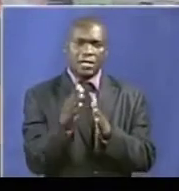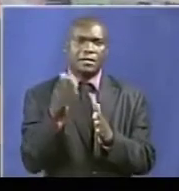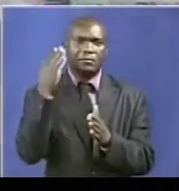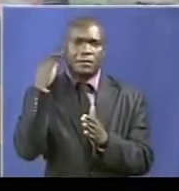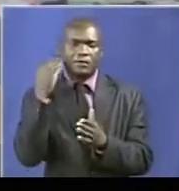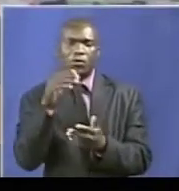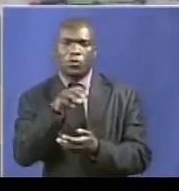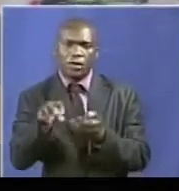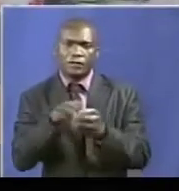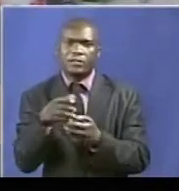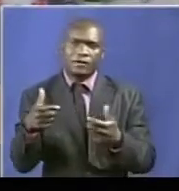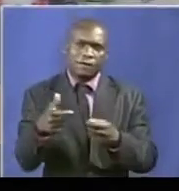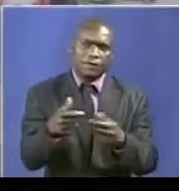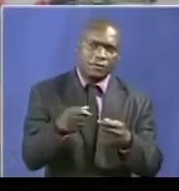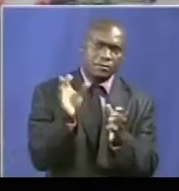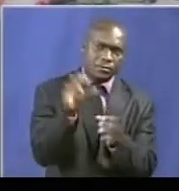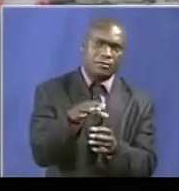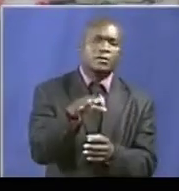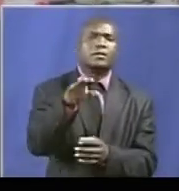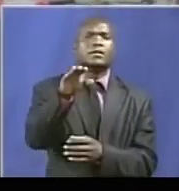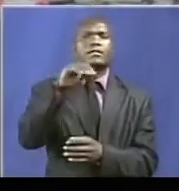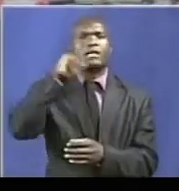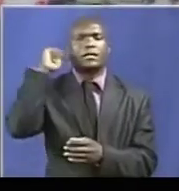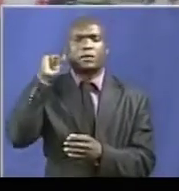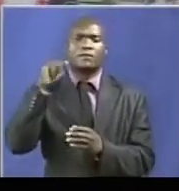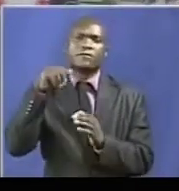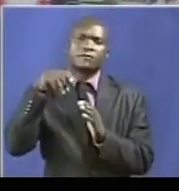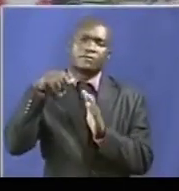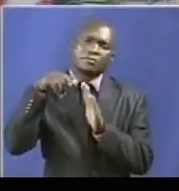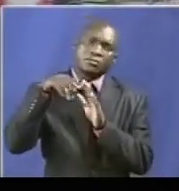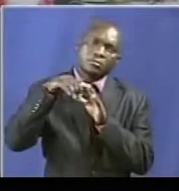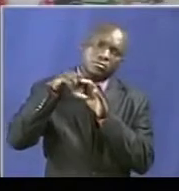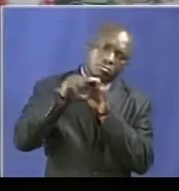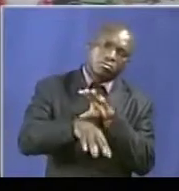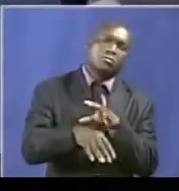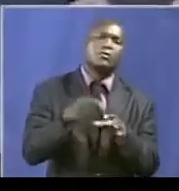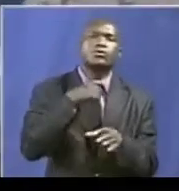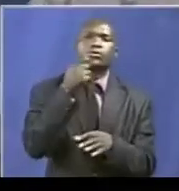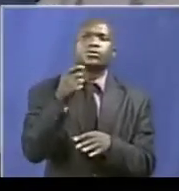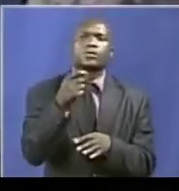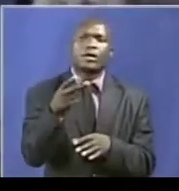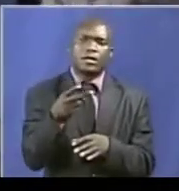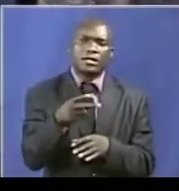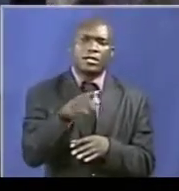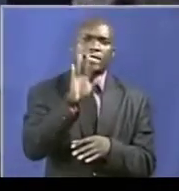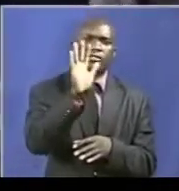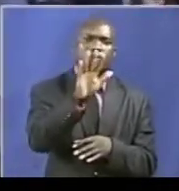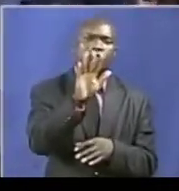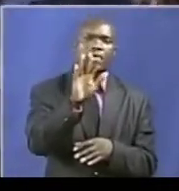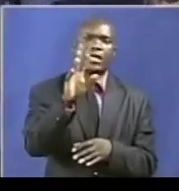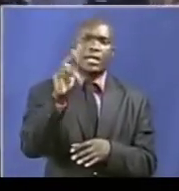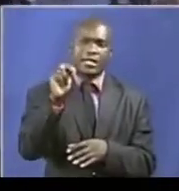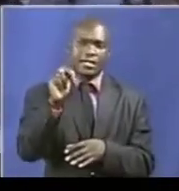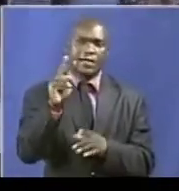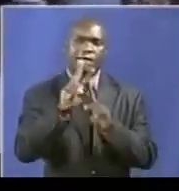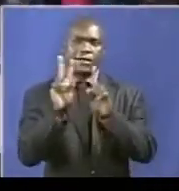factional elements, the party was dying a slow but painful hemorrhaging, painful death. MDCN Vice President